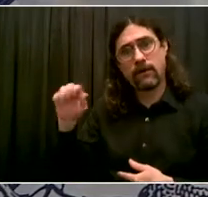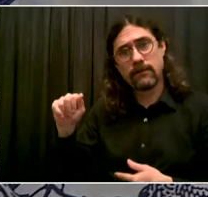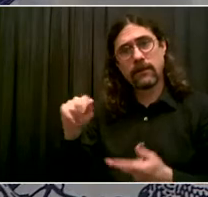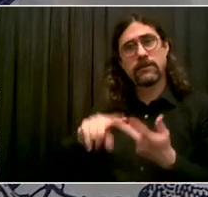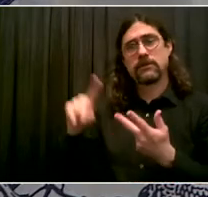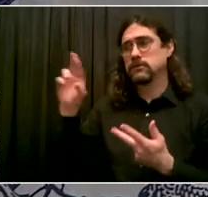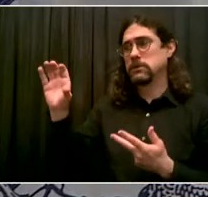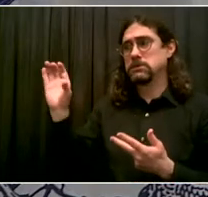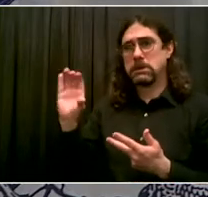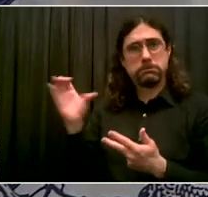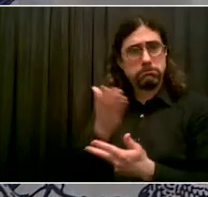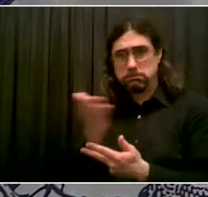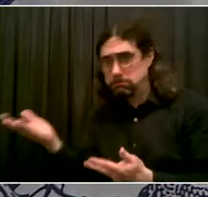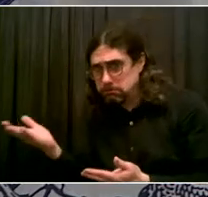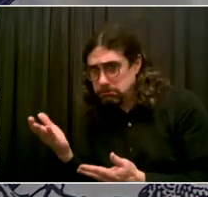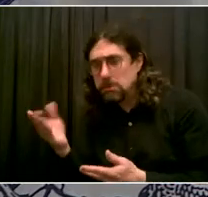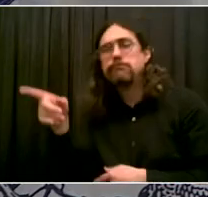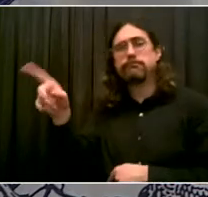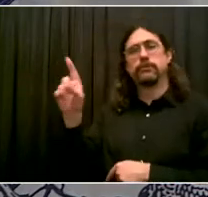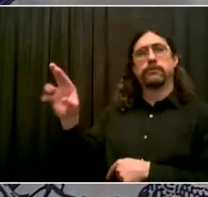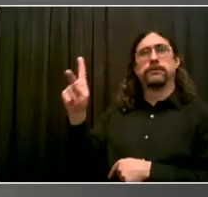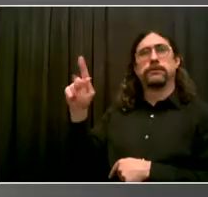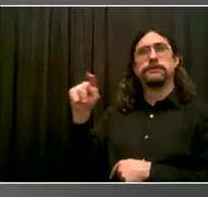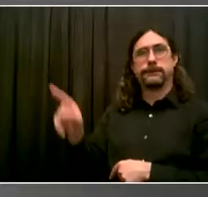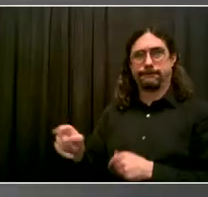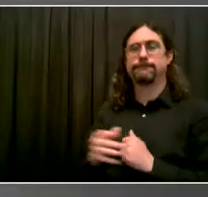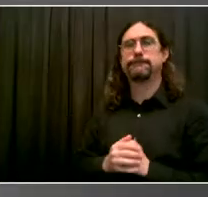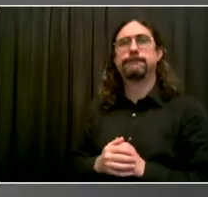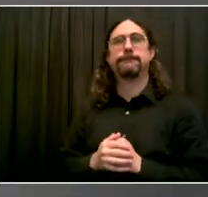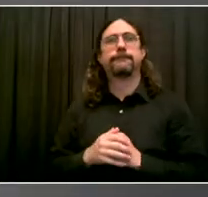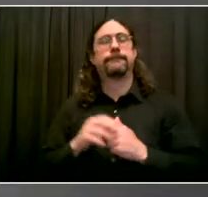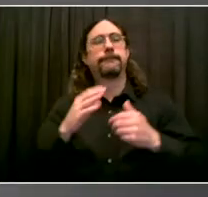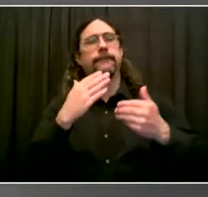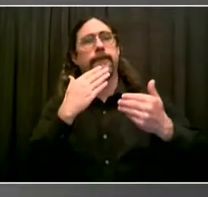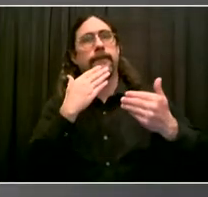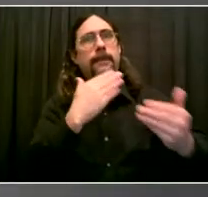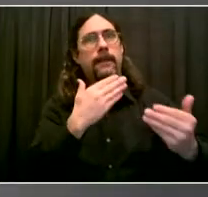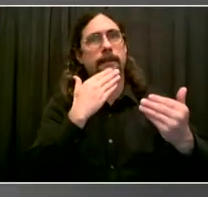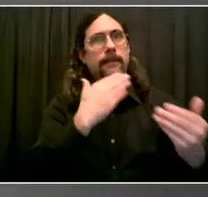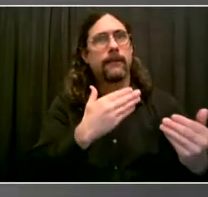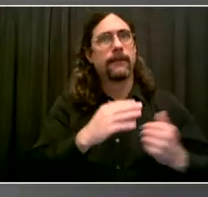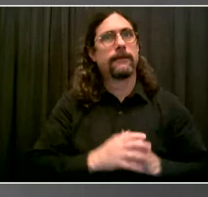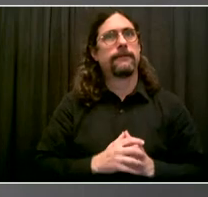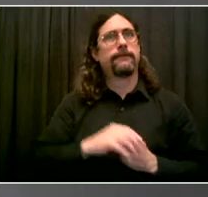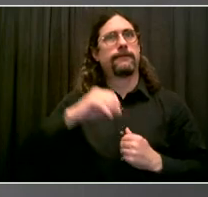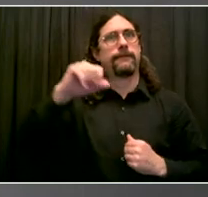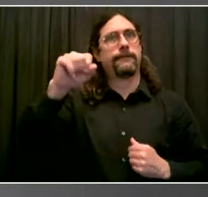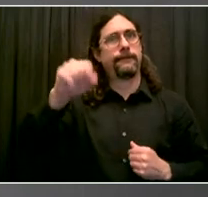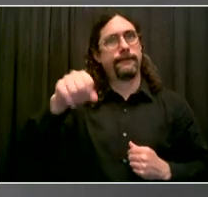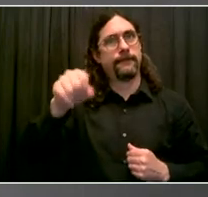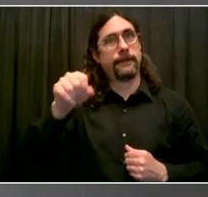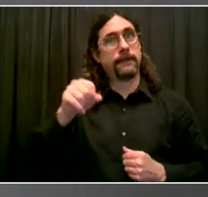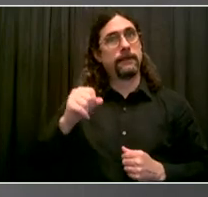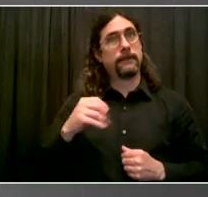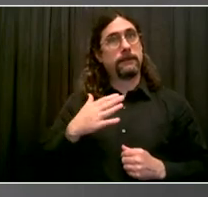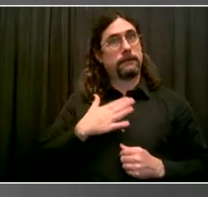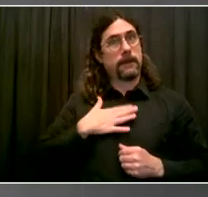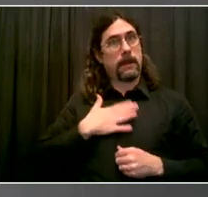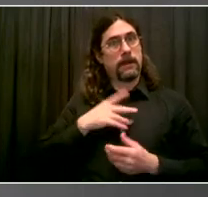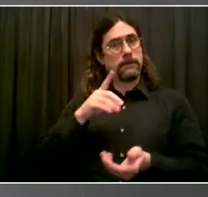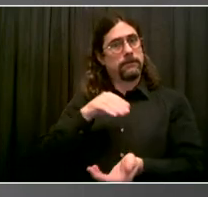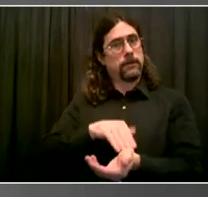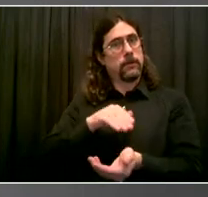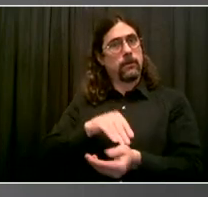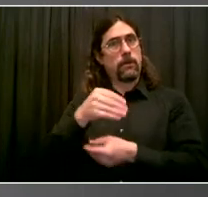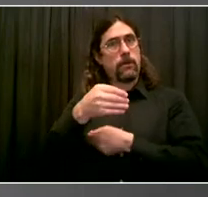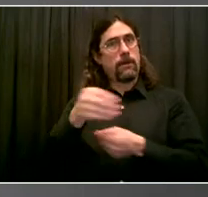thank you very much, Mr. Mayor. And these are conversations I have every week in my primary care clinic at Gouverneur. Almost all